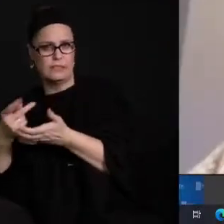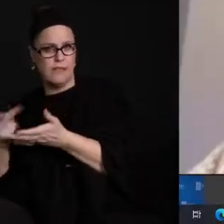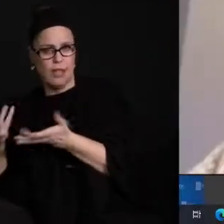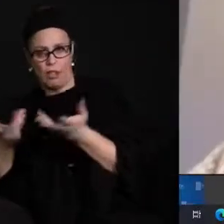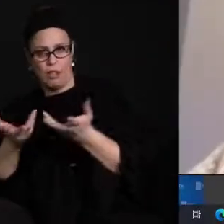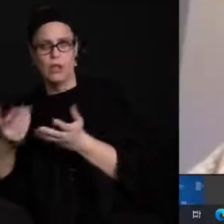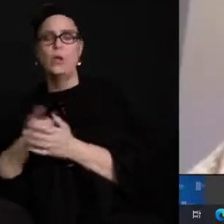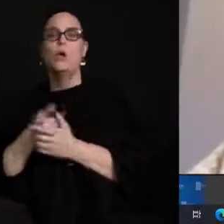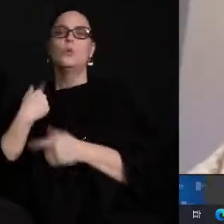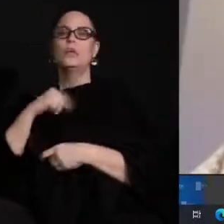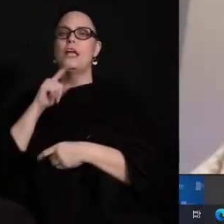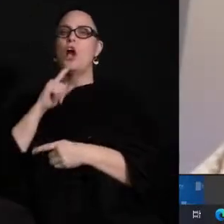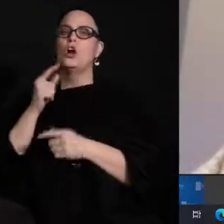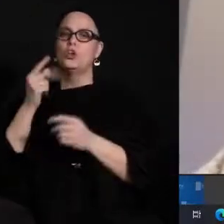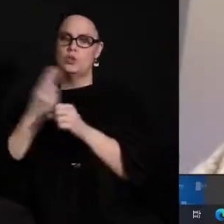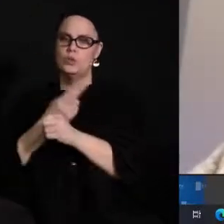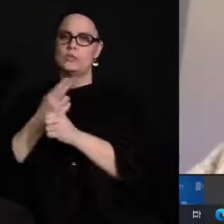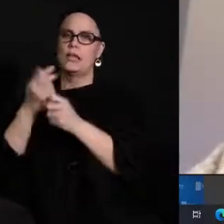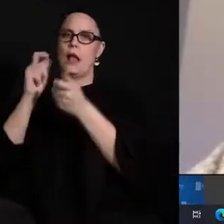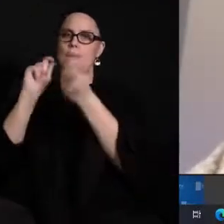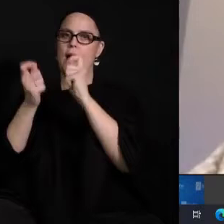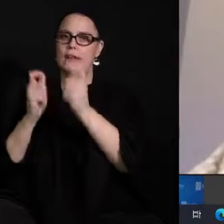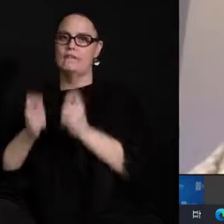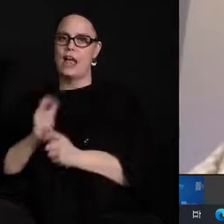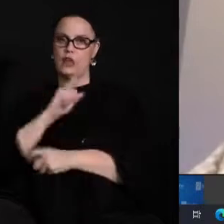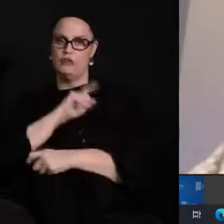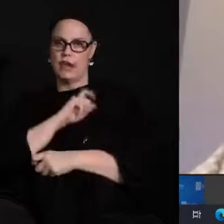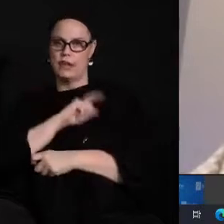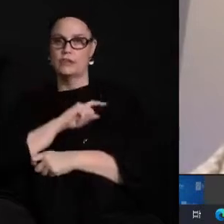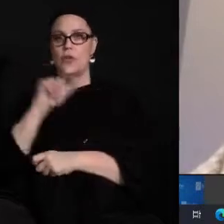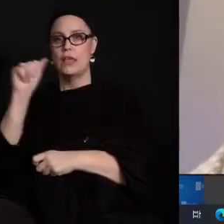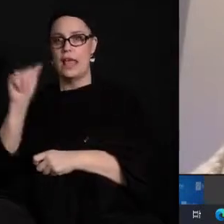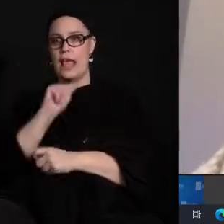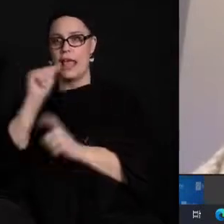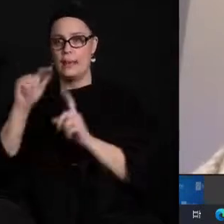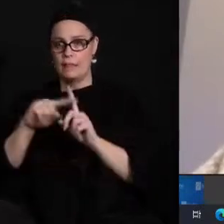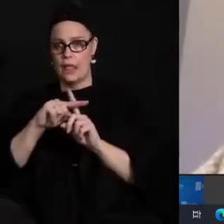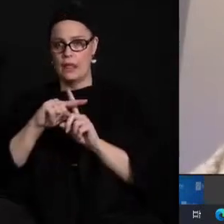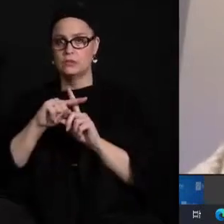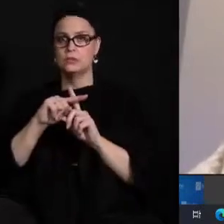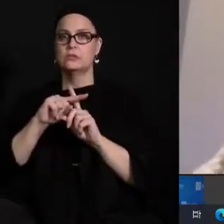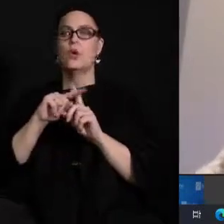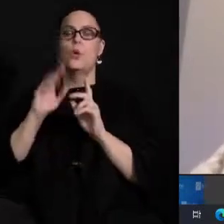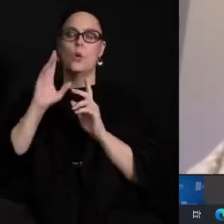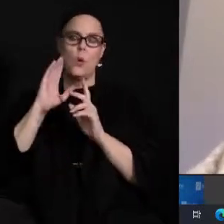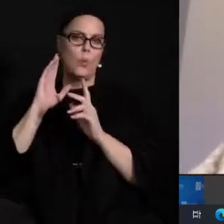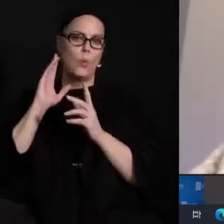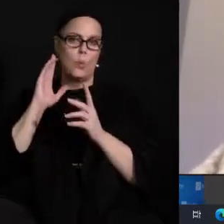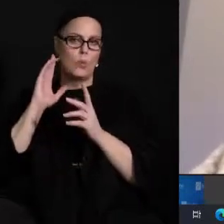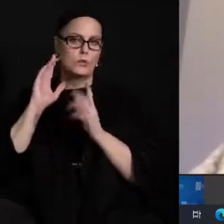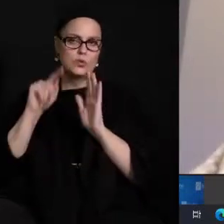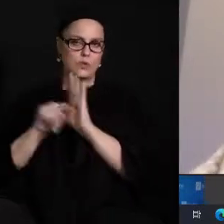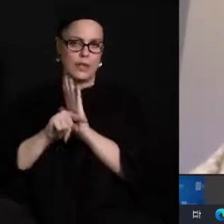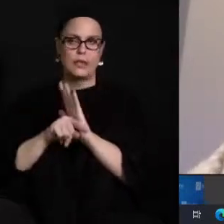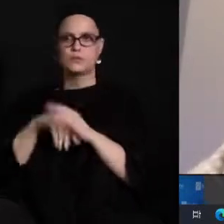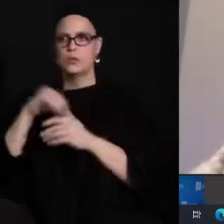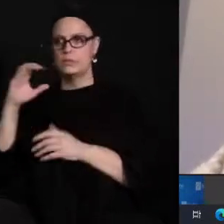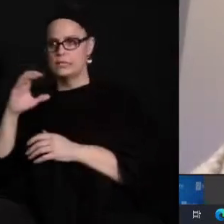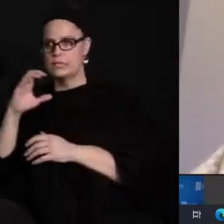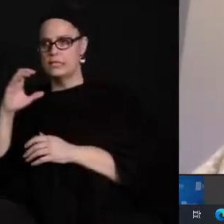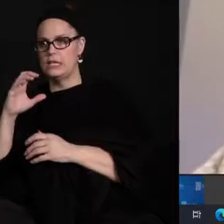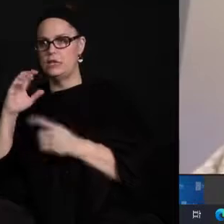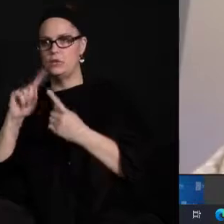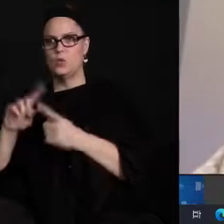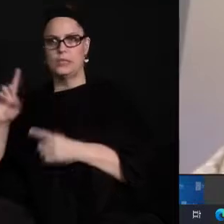modified grading practices for the rest of the year so students earning an a plus to a b minus would get their letter grade students getting a c plus